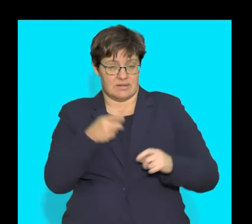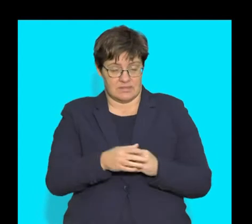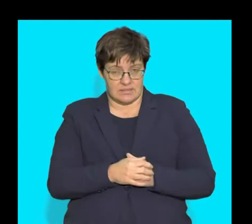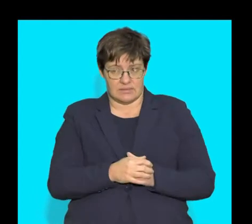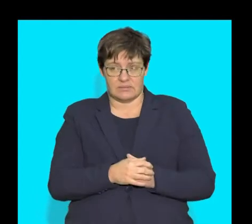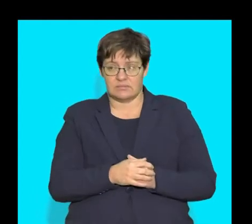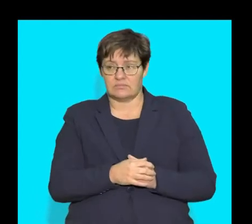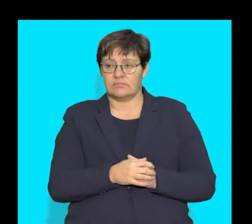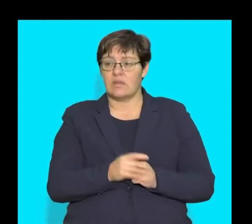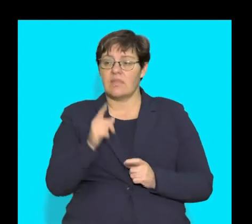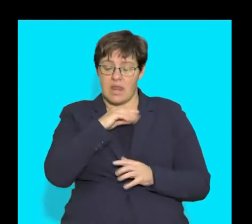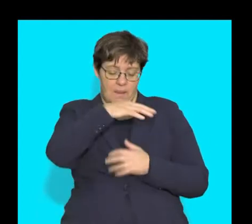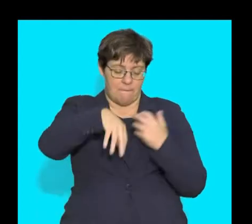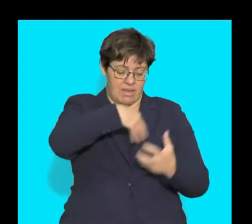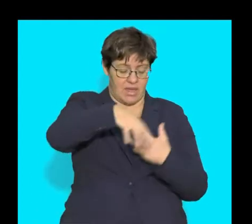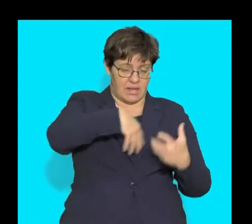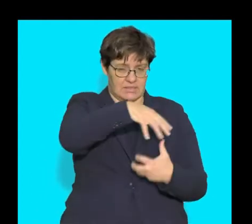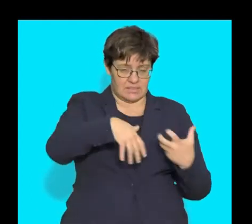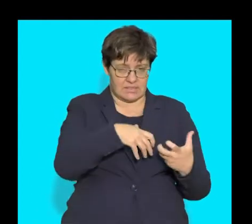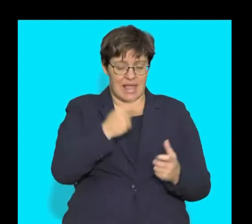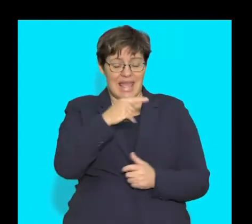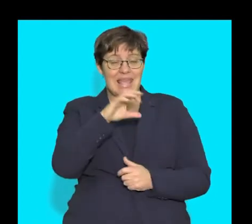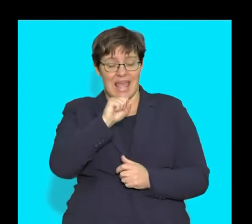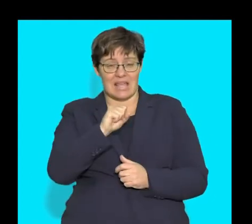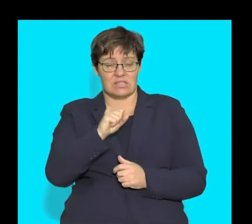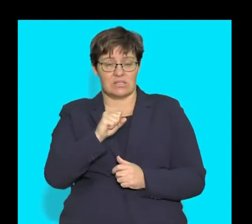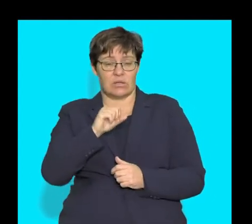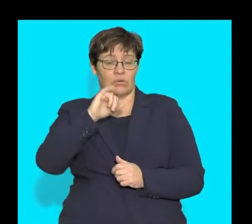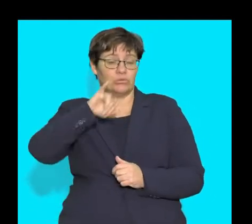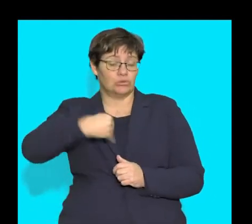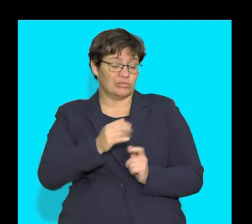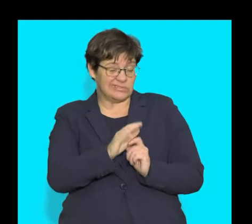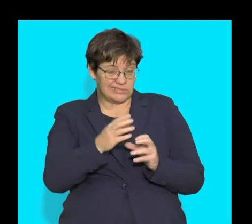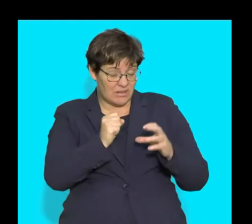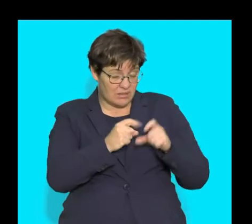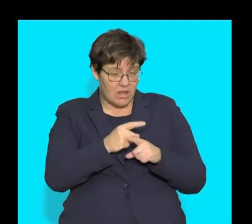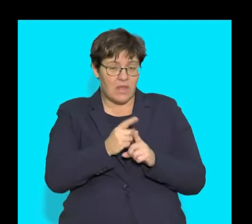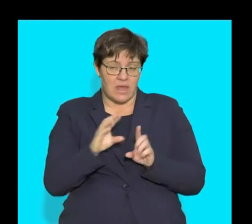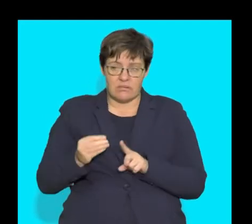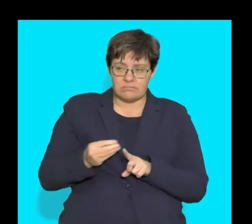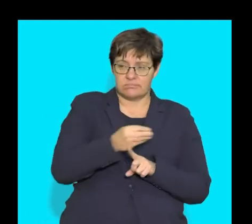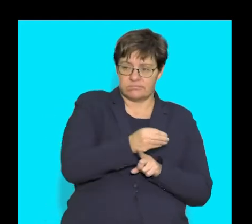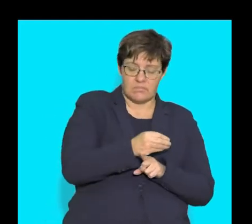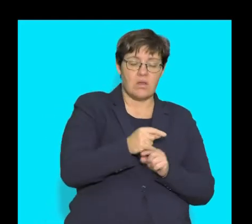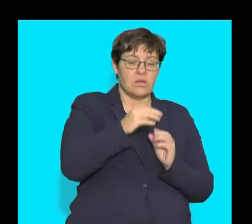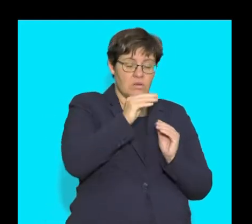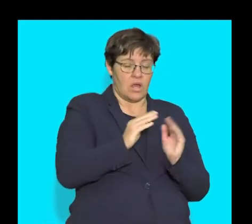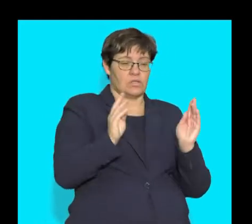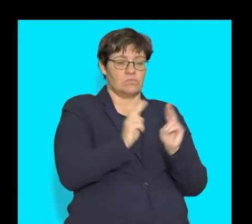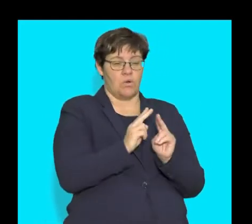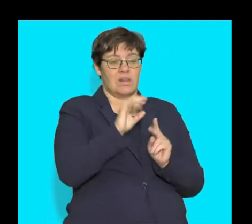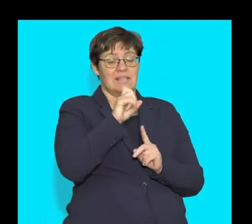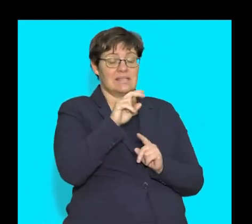mixes with the gastric juices and moves down the first part of the small intestine which is labeled